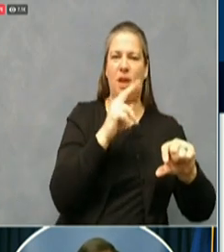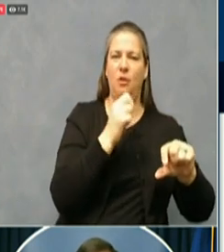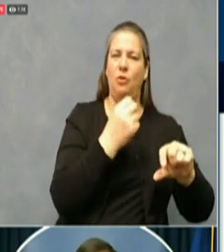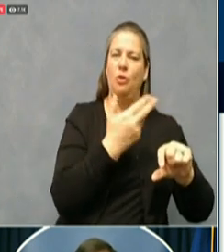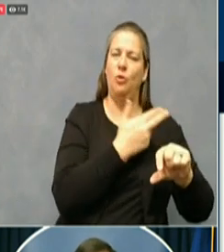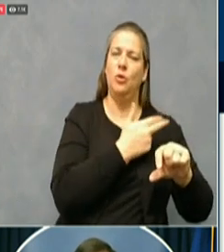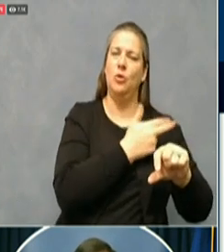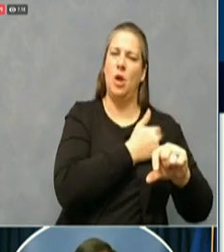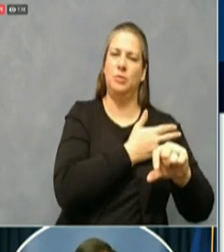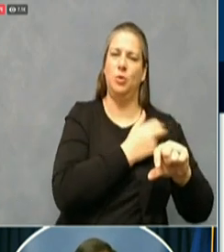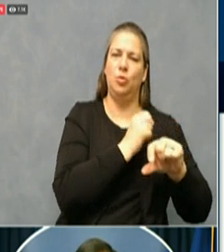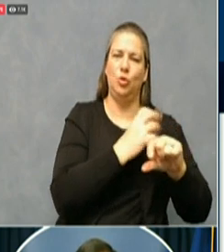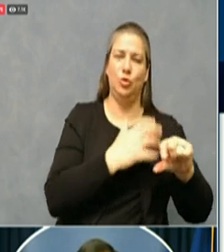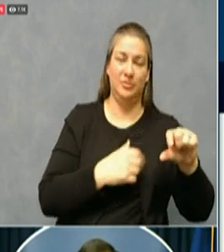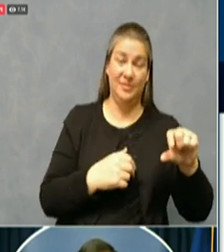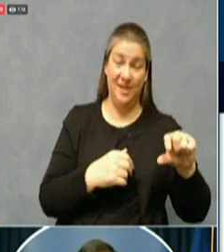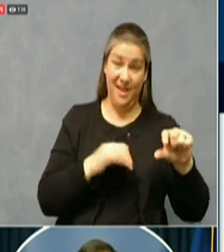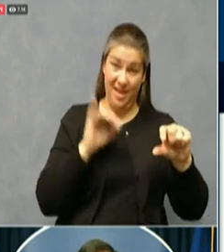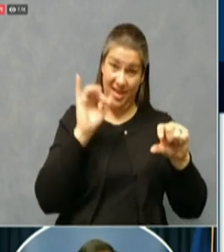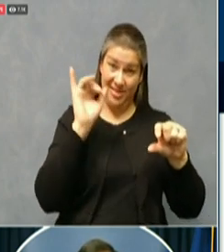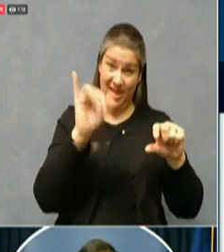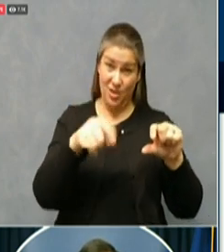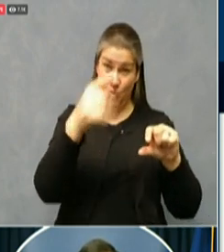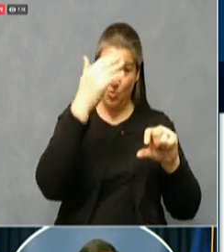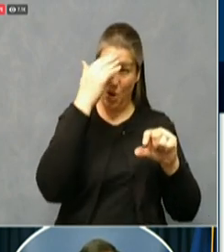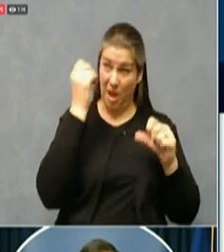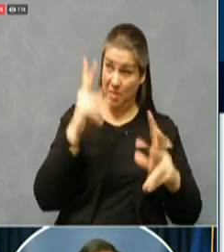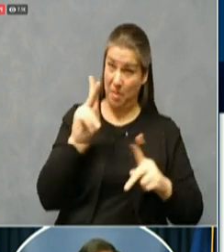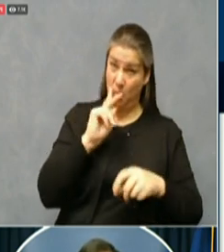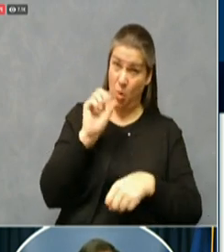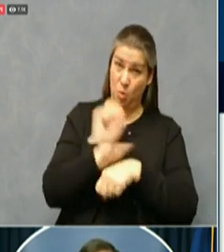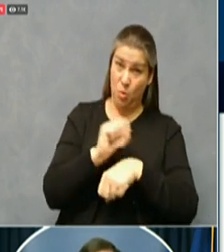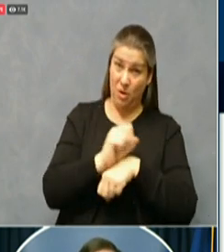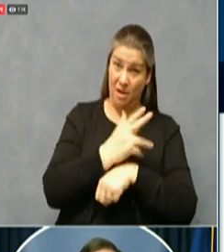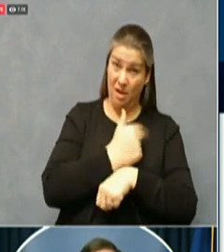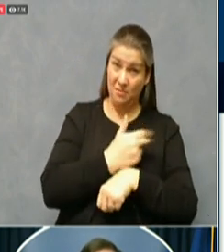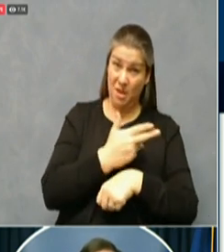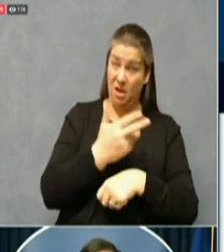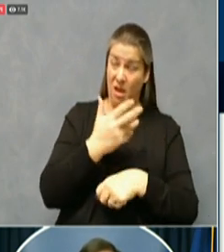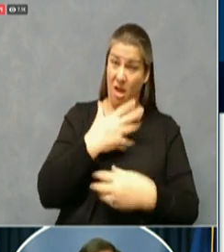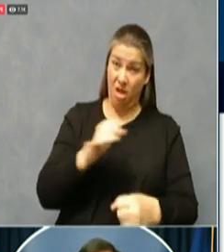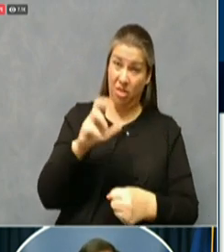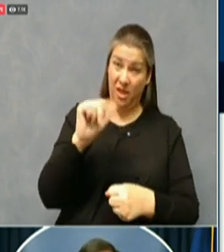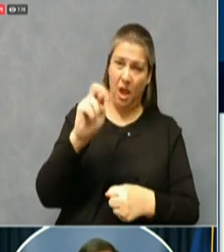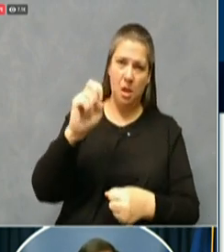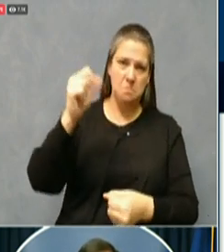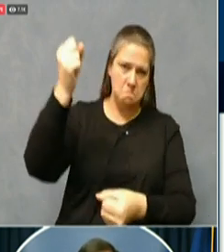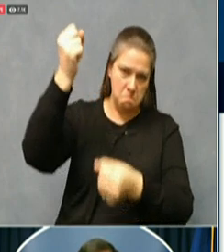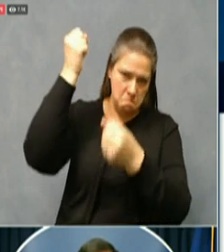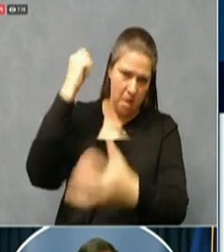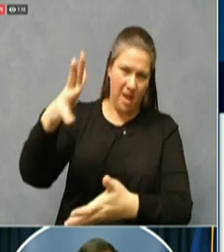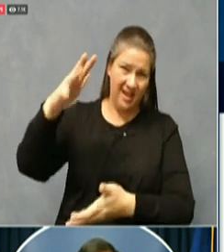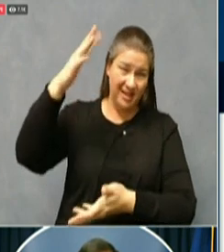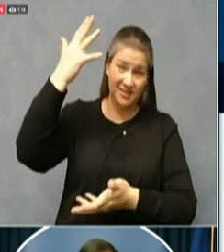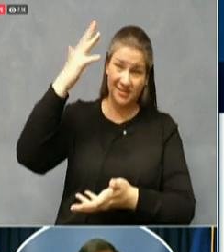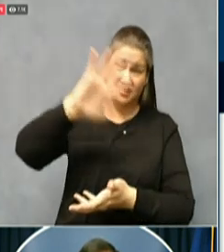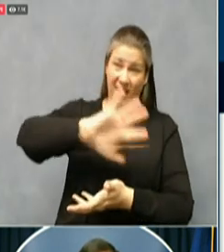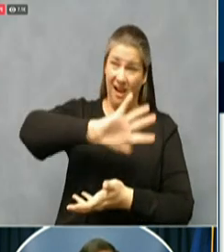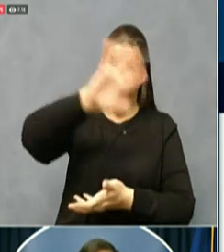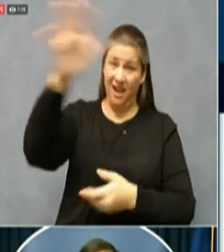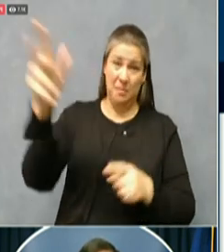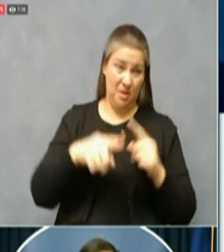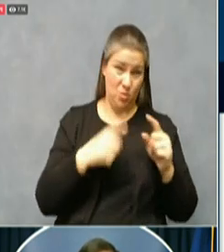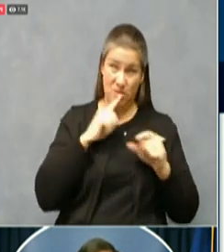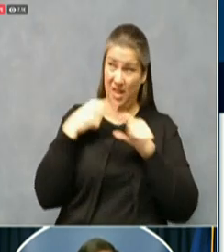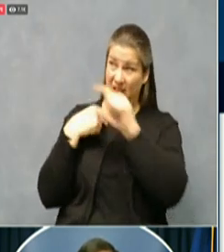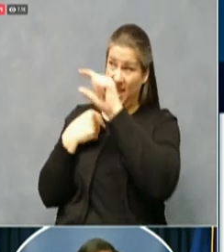to health care workers across Kentucky. So these are just the first 11 sites that are going to receive them. We